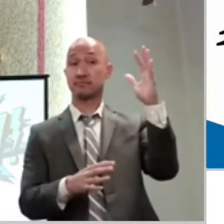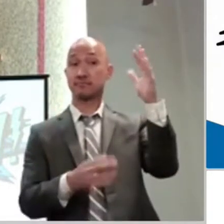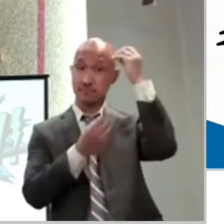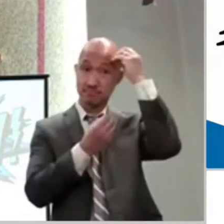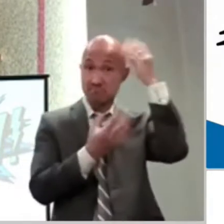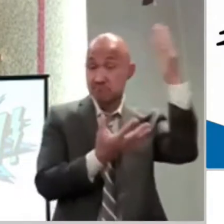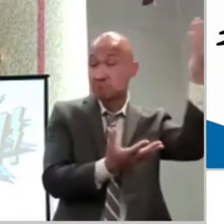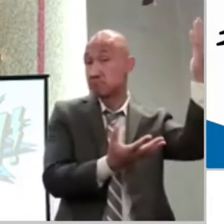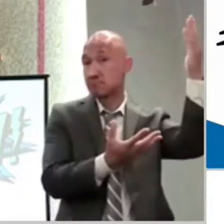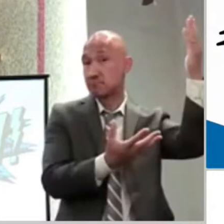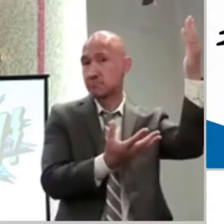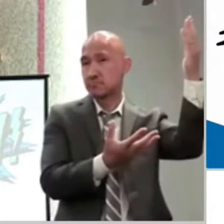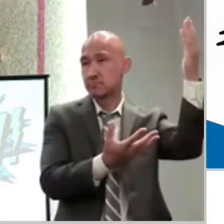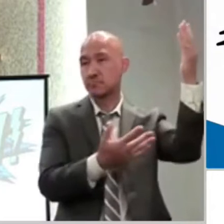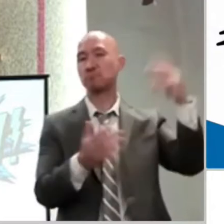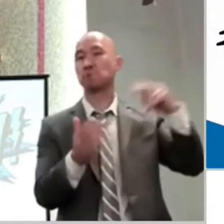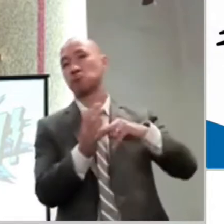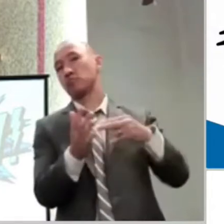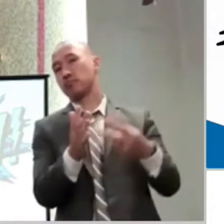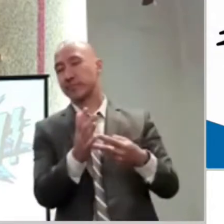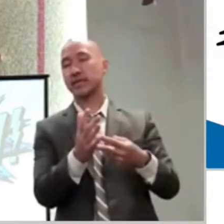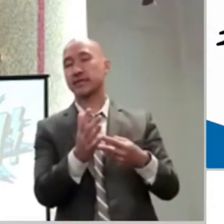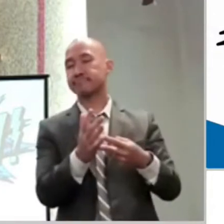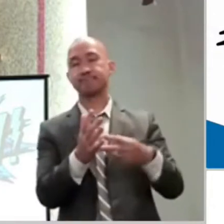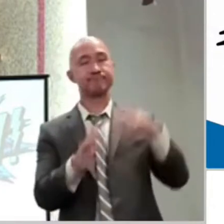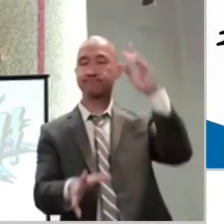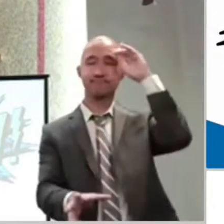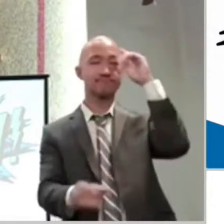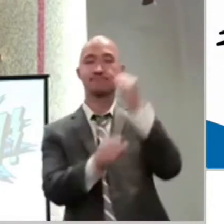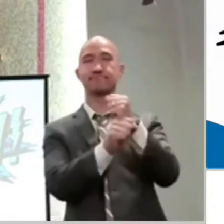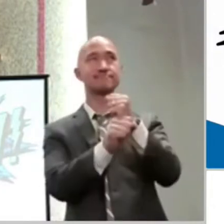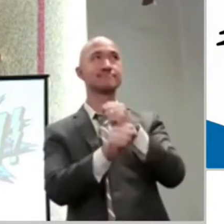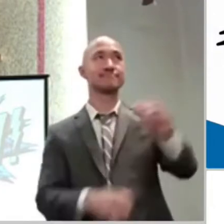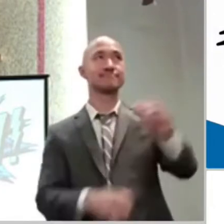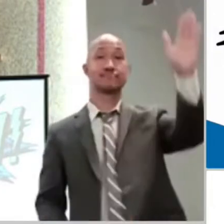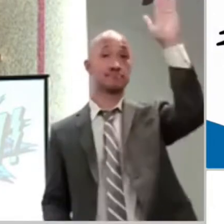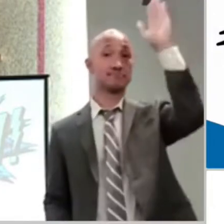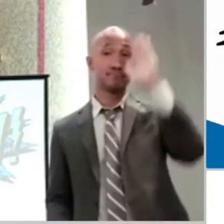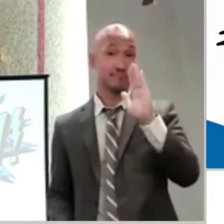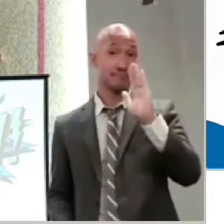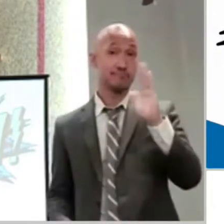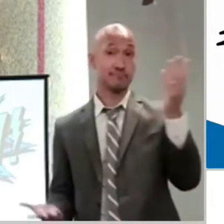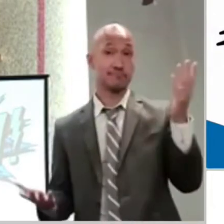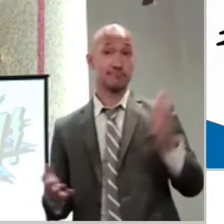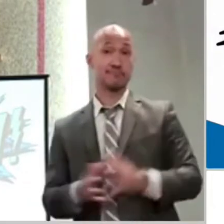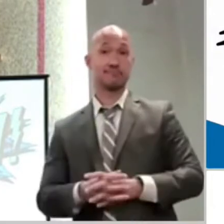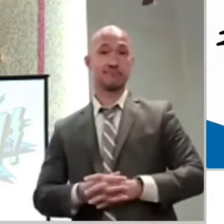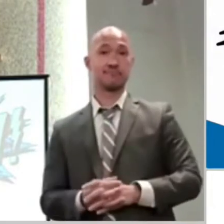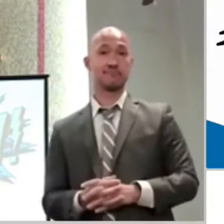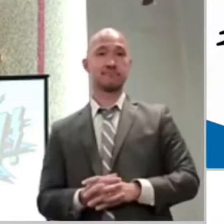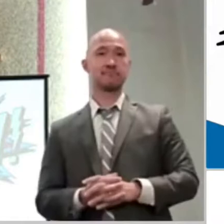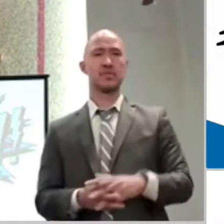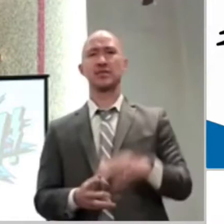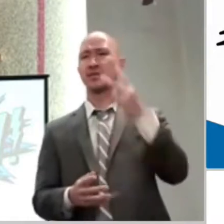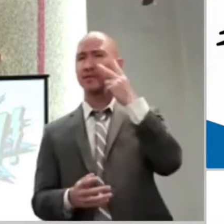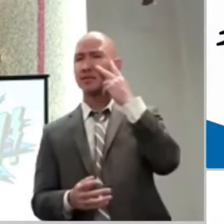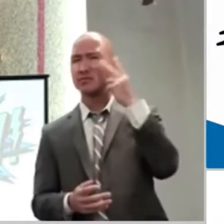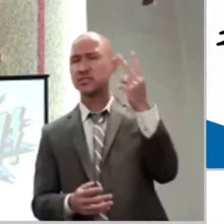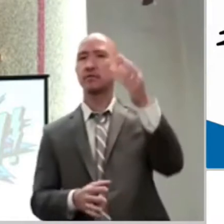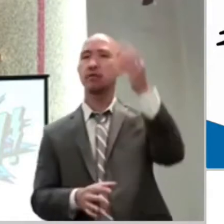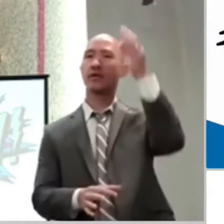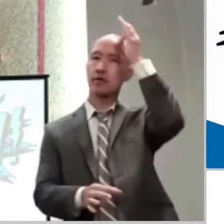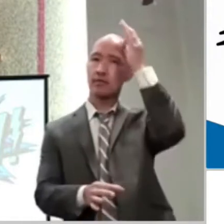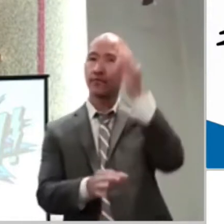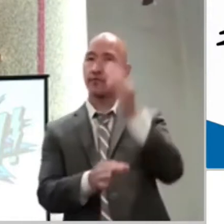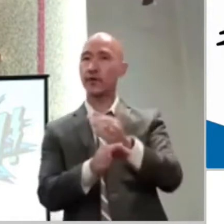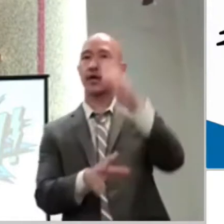don't really trust them. And perhaps you don't have faith in them. And so you can see that all those words are related to each other.